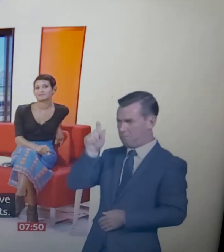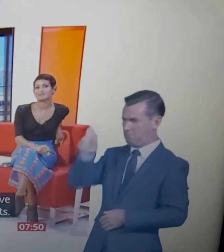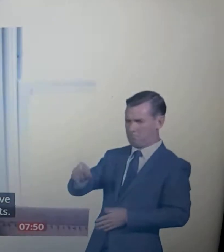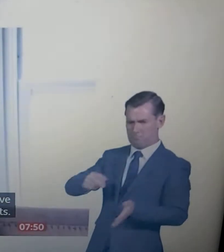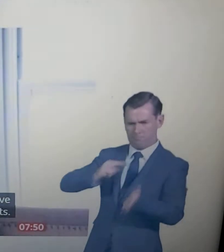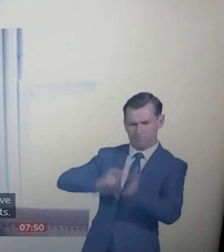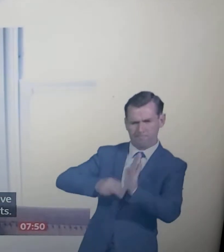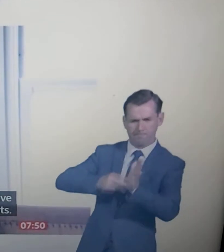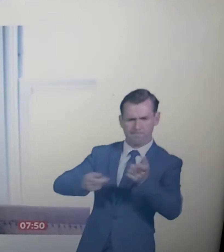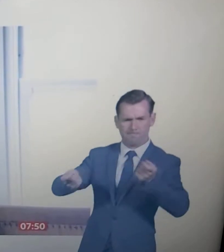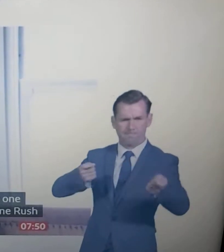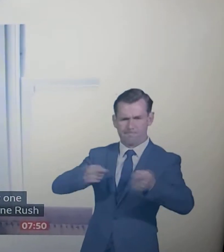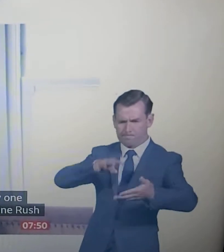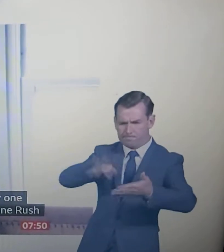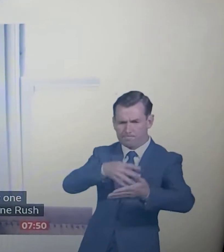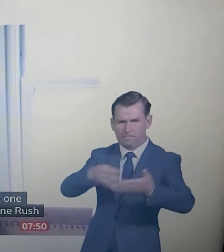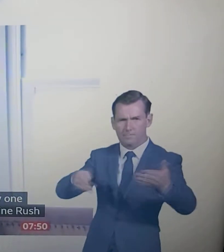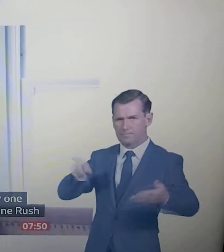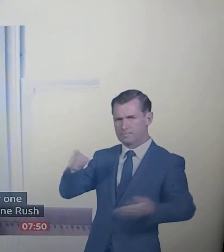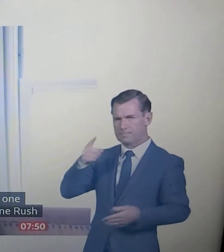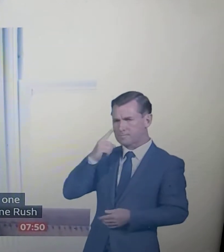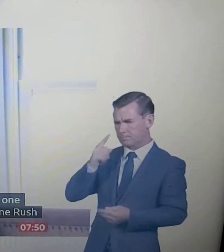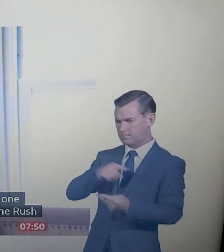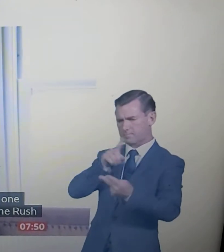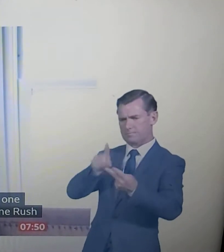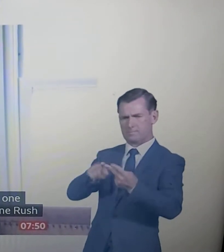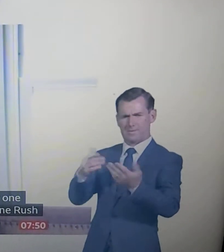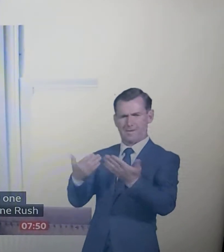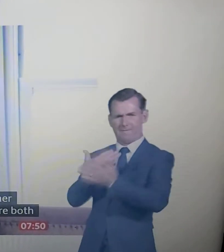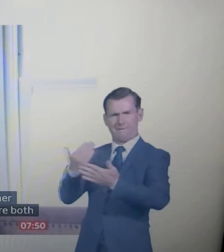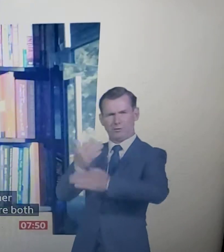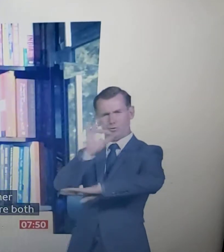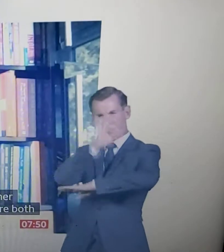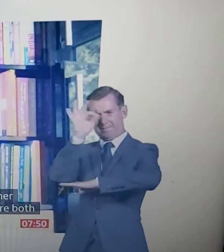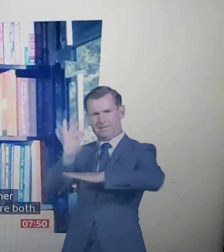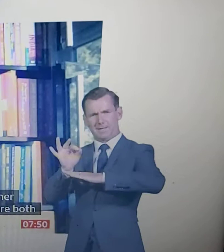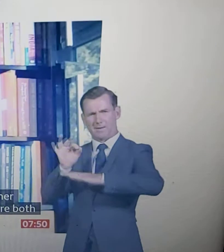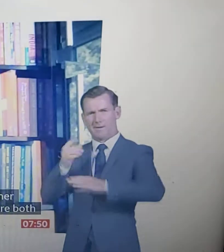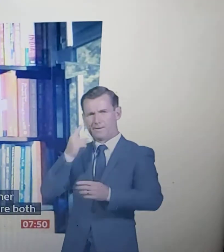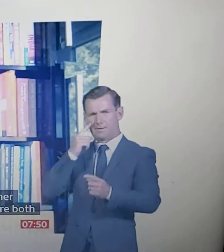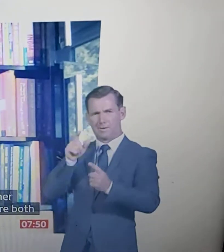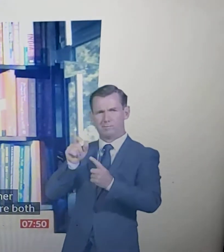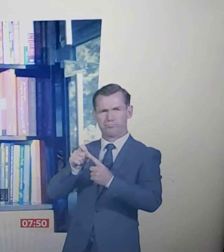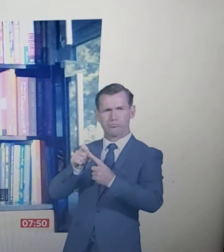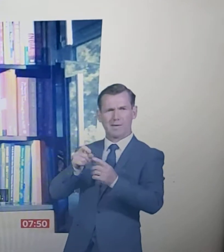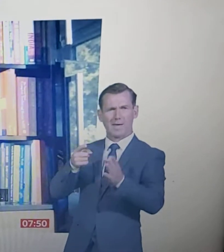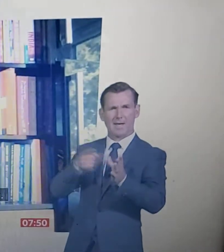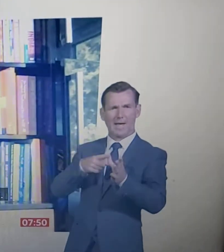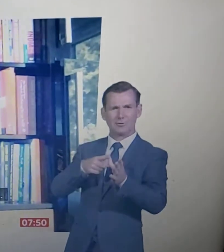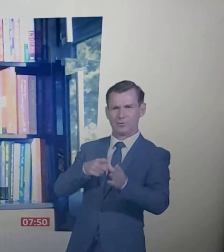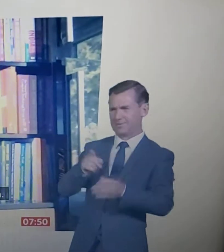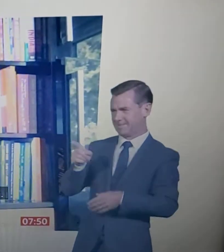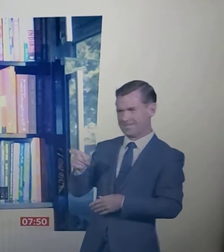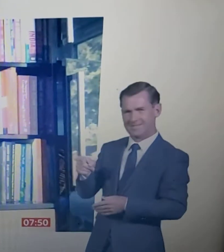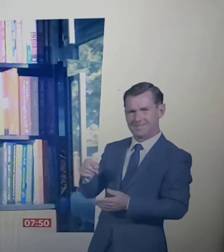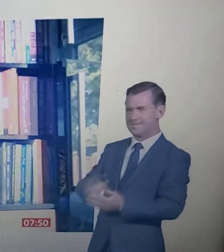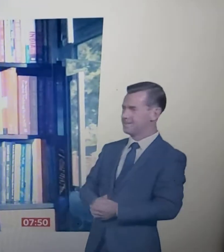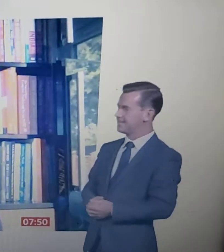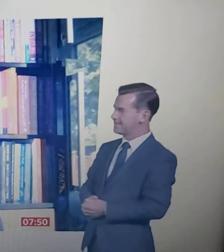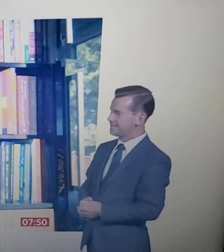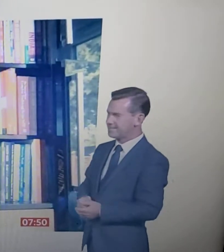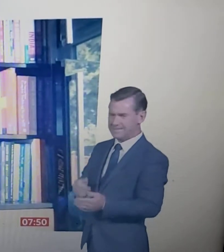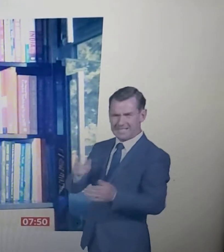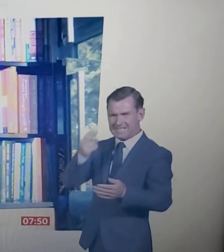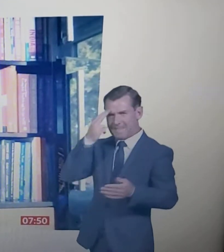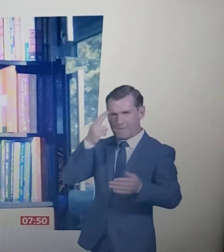Rush, and the fashion designer, Priya Ash. Sorry, Priya, I'm going to get your name right. Hello, go ahead, Leah. Lovely to